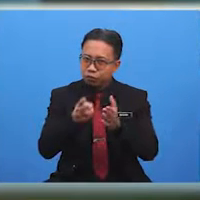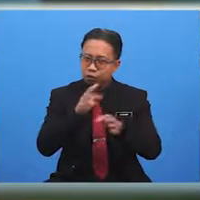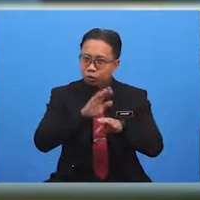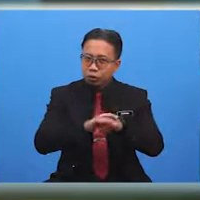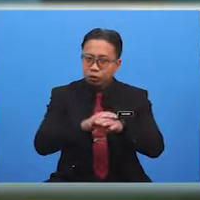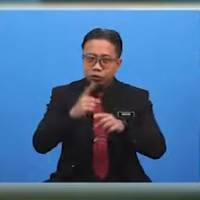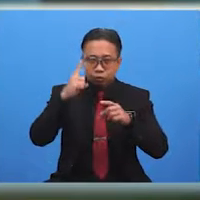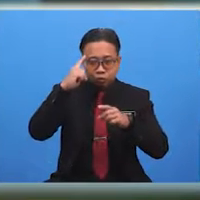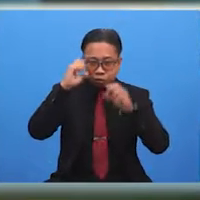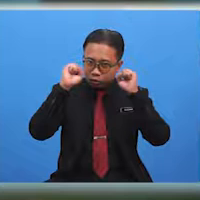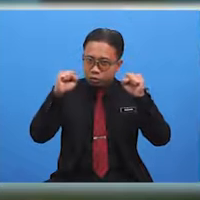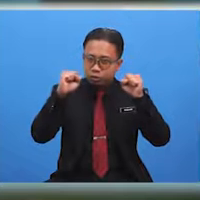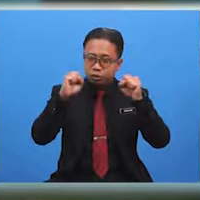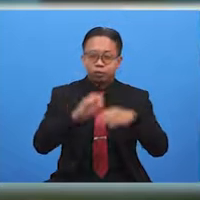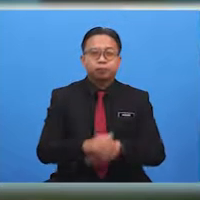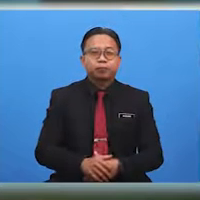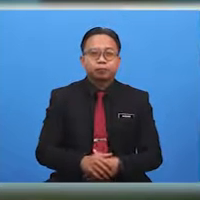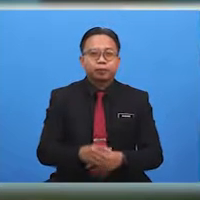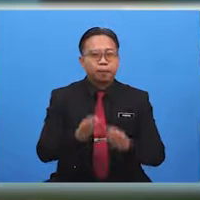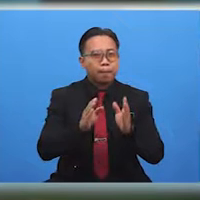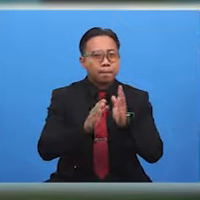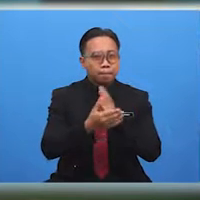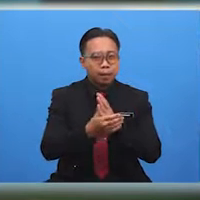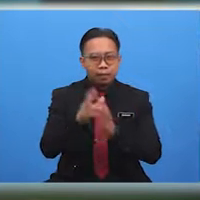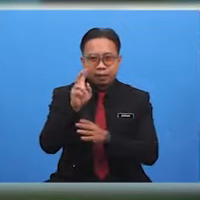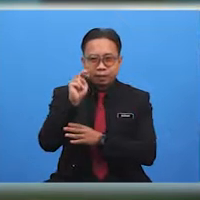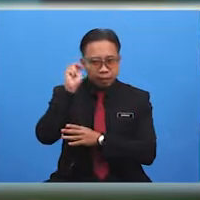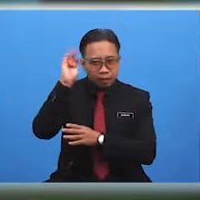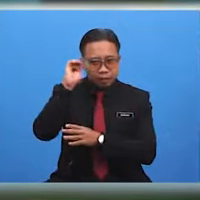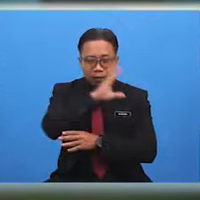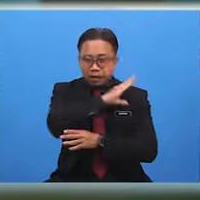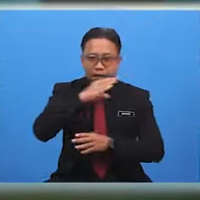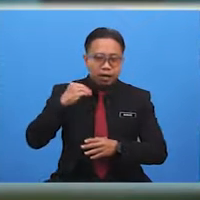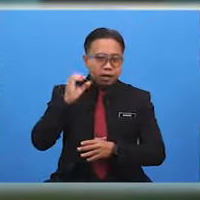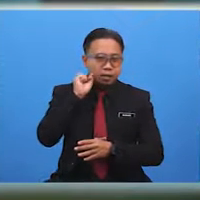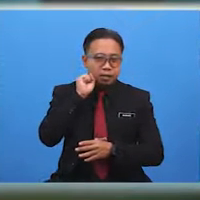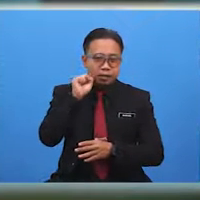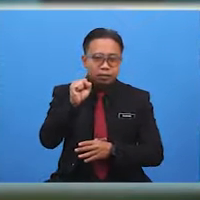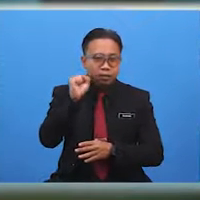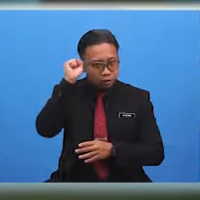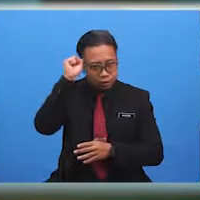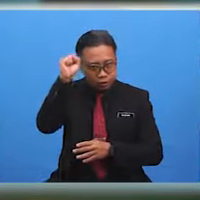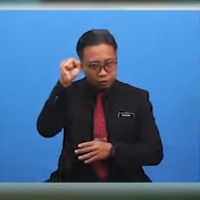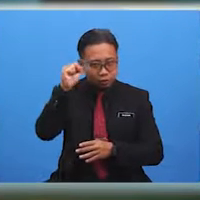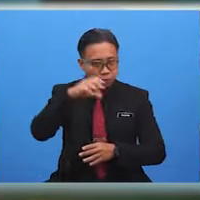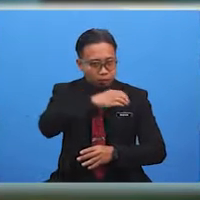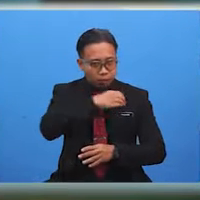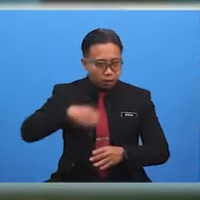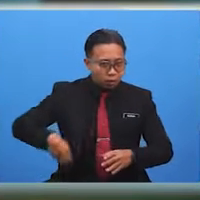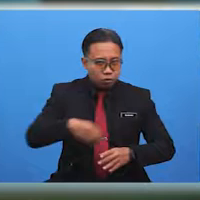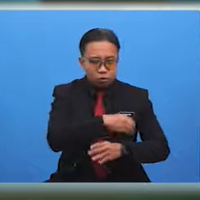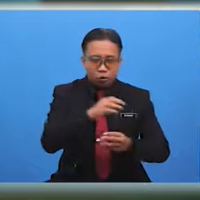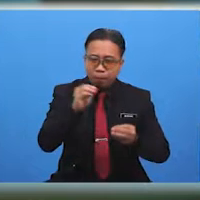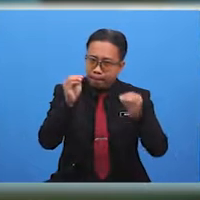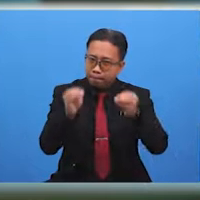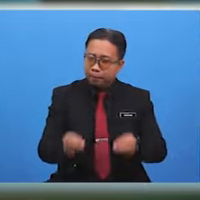superstitions compiled by Naim and his petrol members. We will find out more